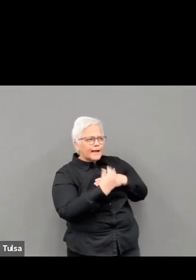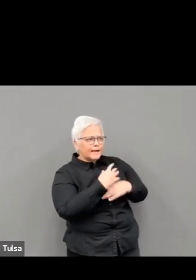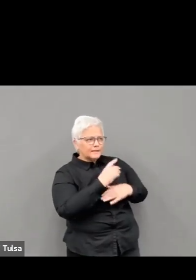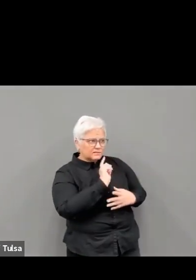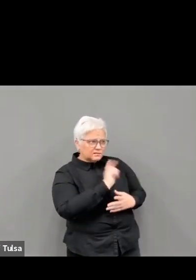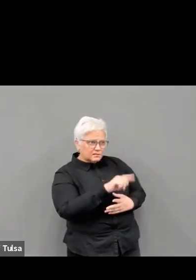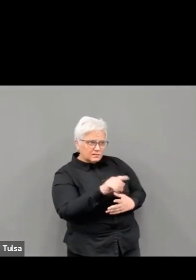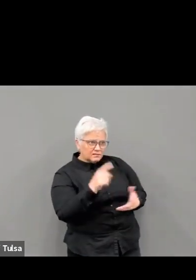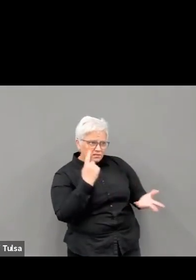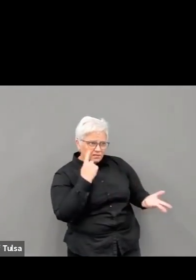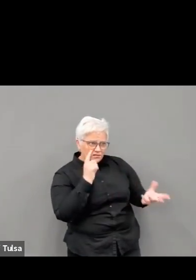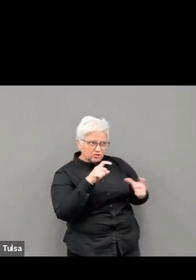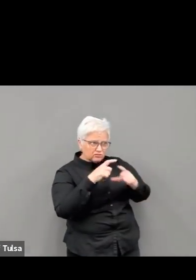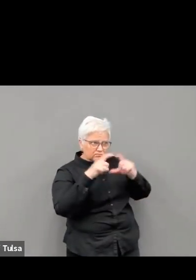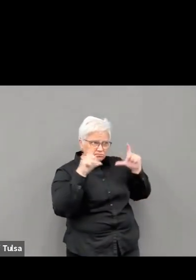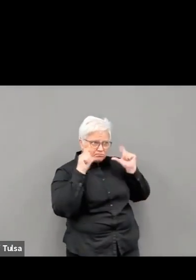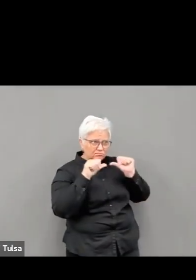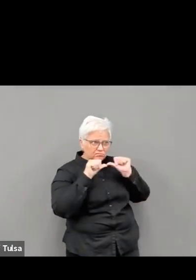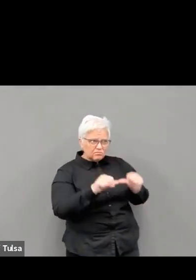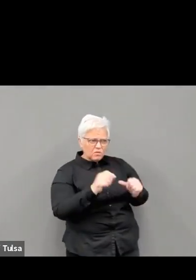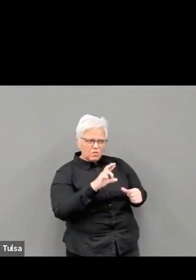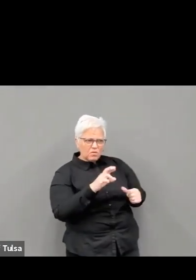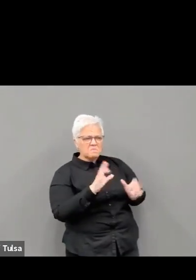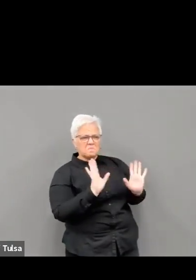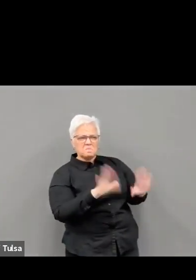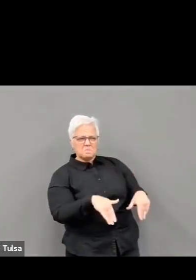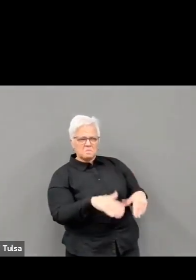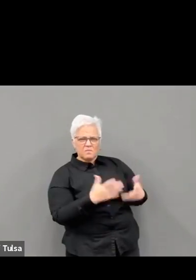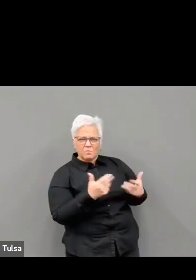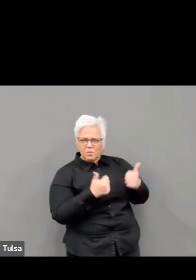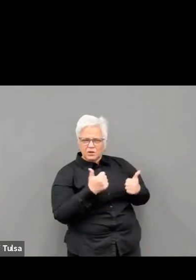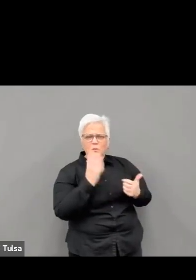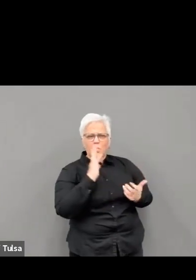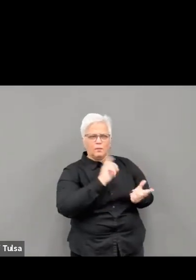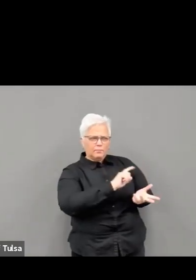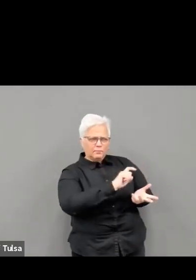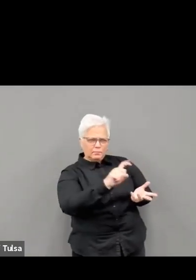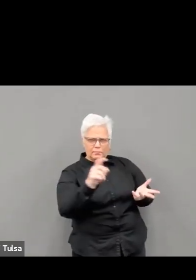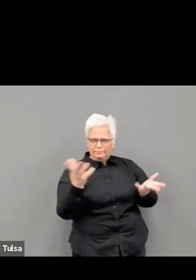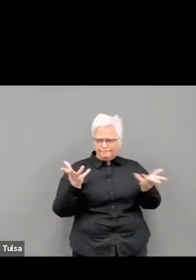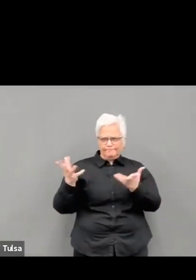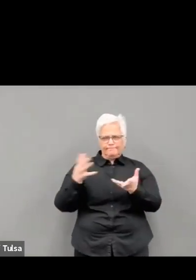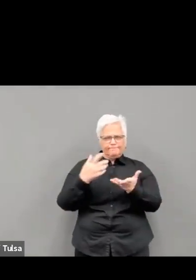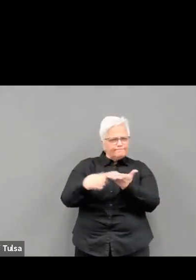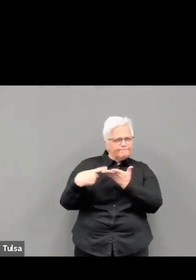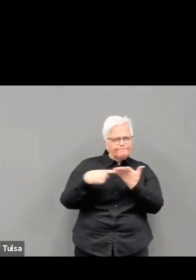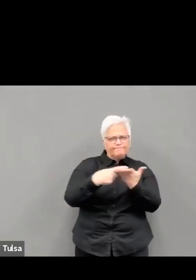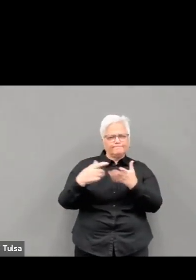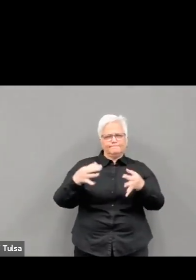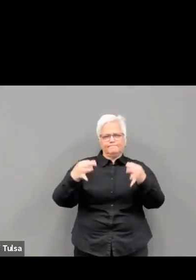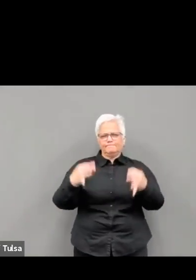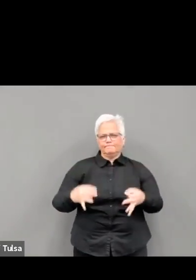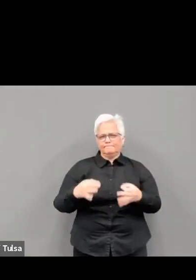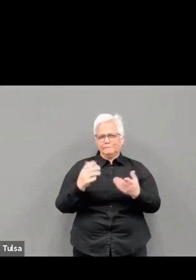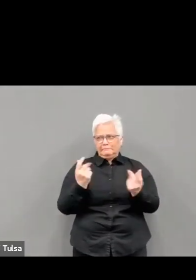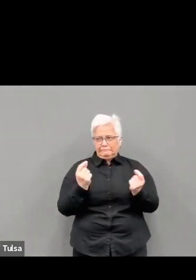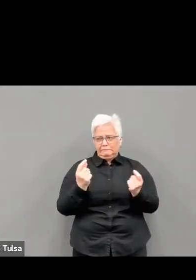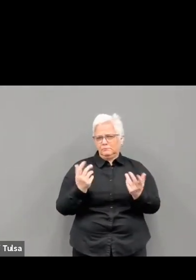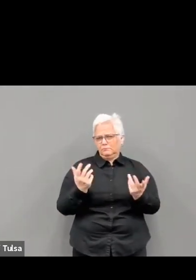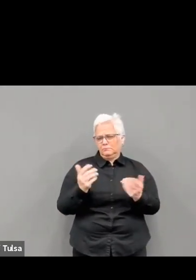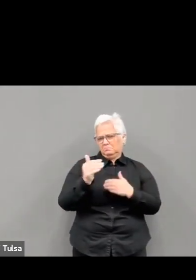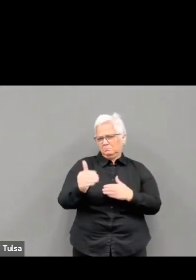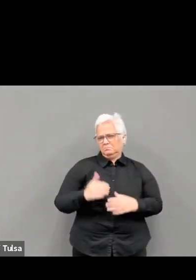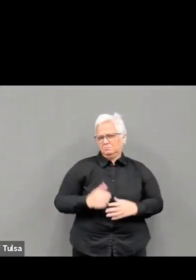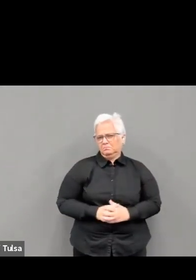But after all the collective sacrifice of the last year, we must not drop our guard prematurely just because